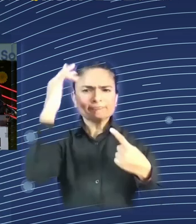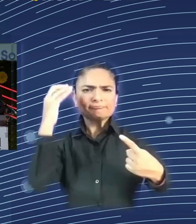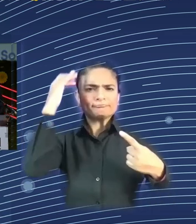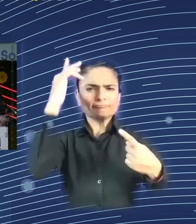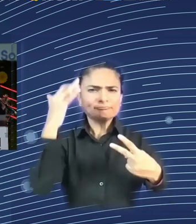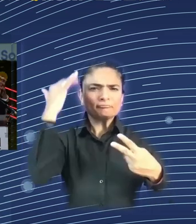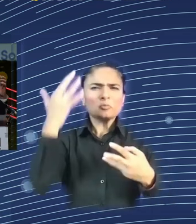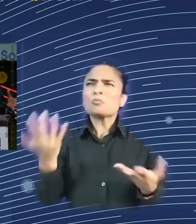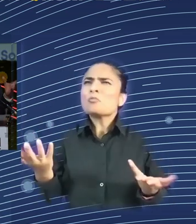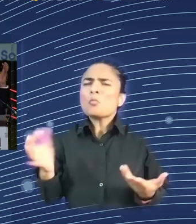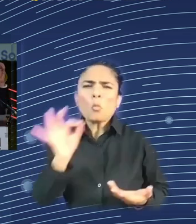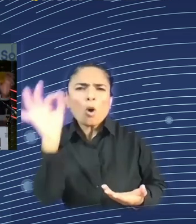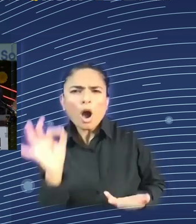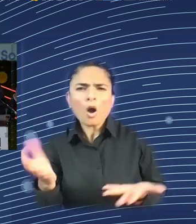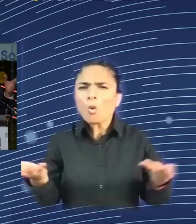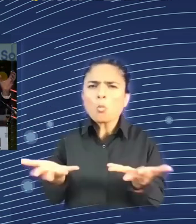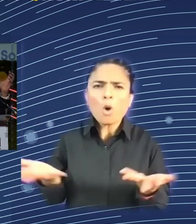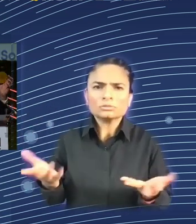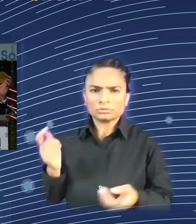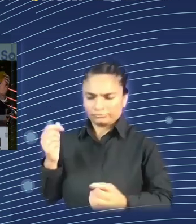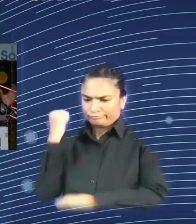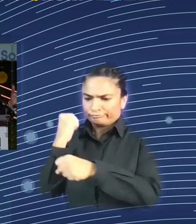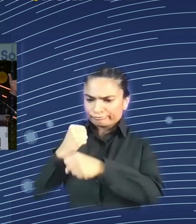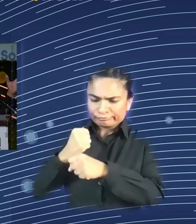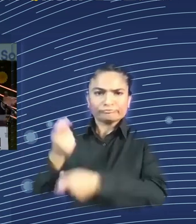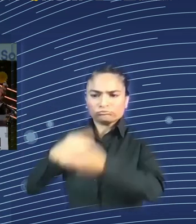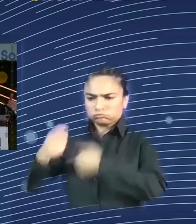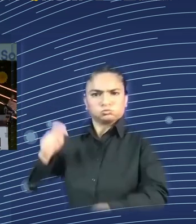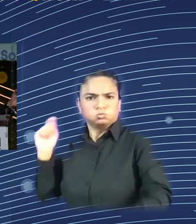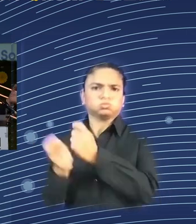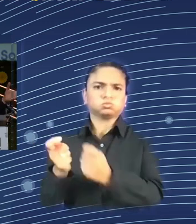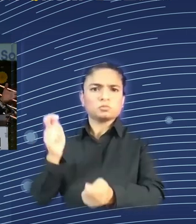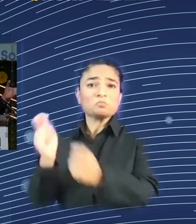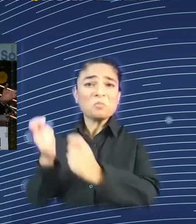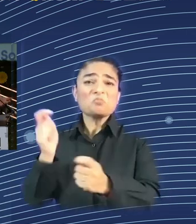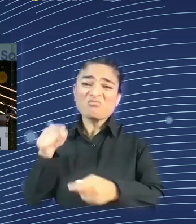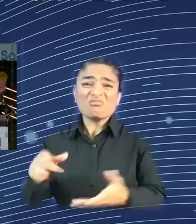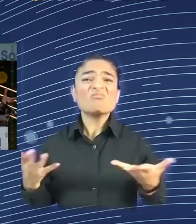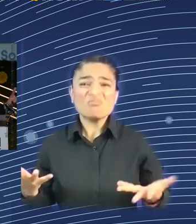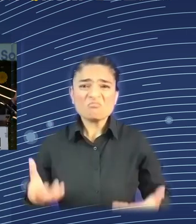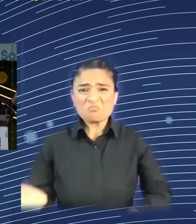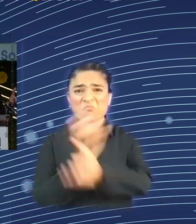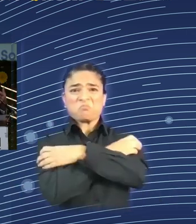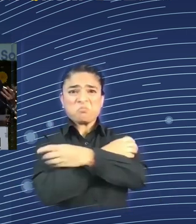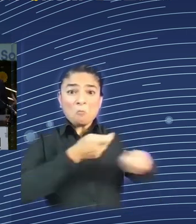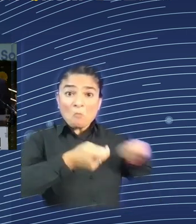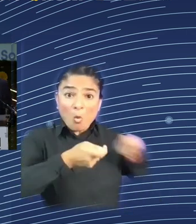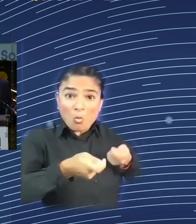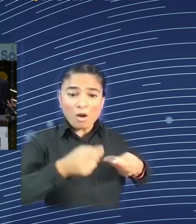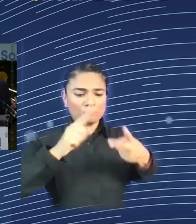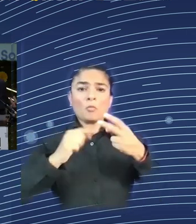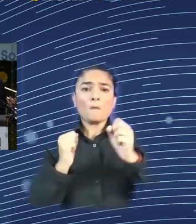things, there's machinery that is more powerful and can do things faster. So, the first one, it was steam power. Before